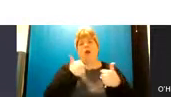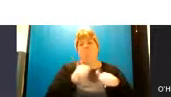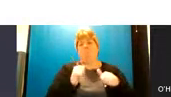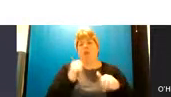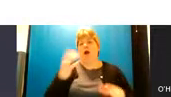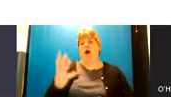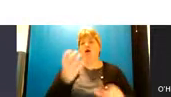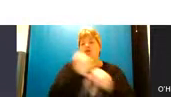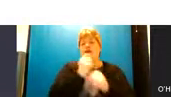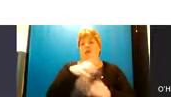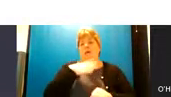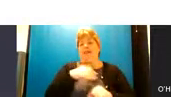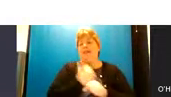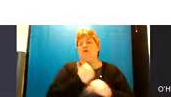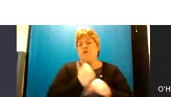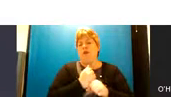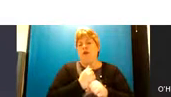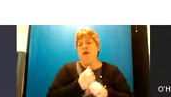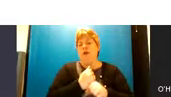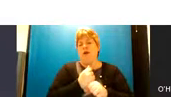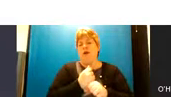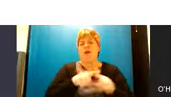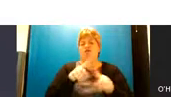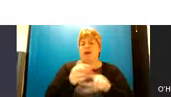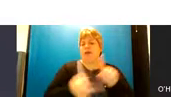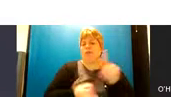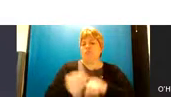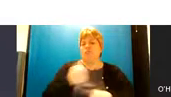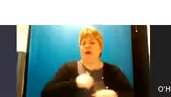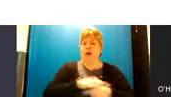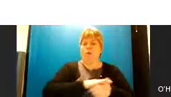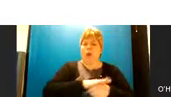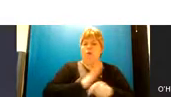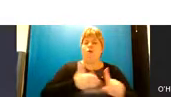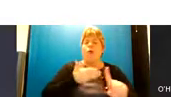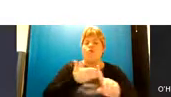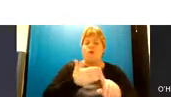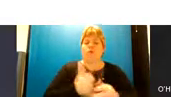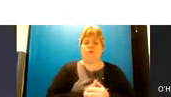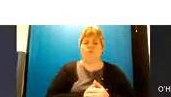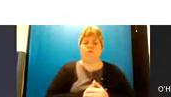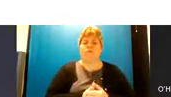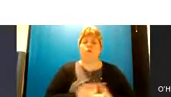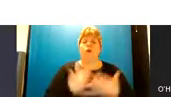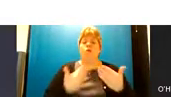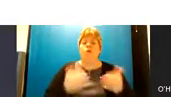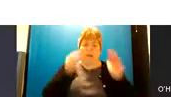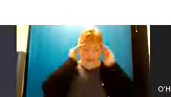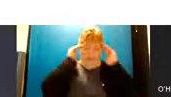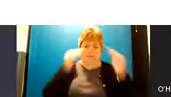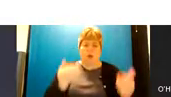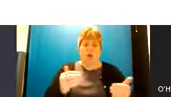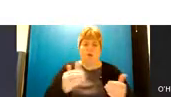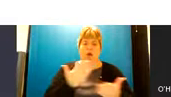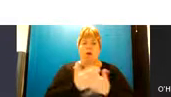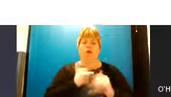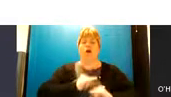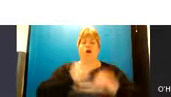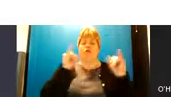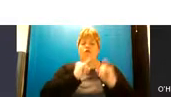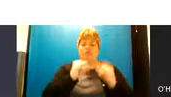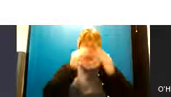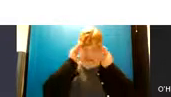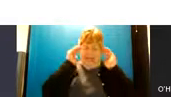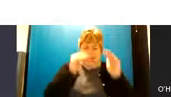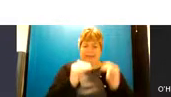achieving what we need to do in terms of in improving our local approach uh today is focused on that um kind of crisis and intensive